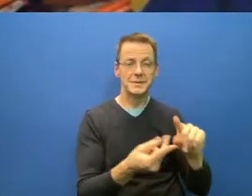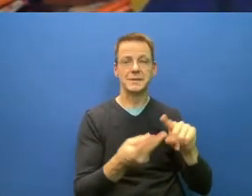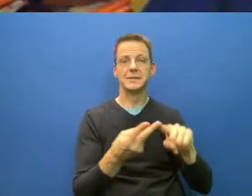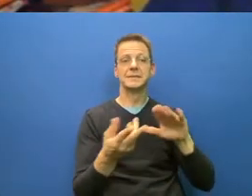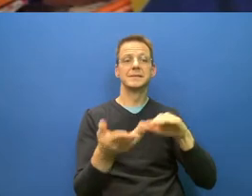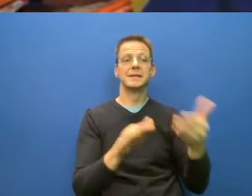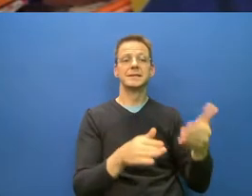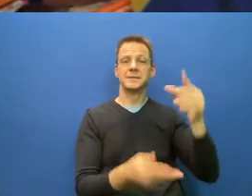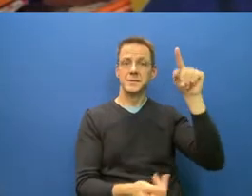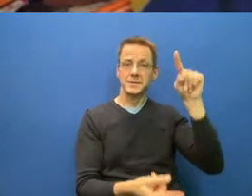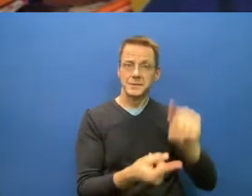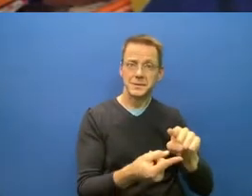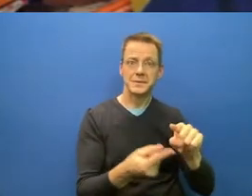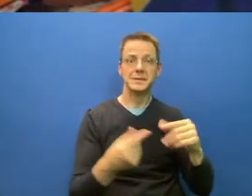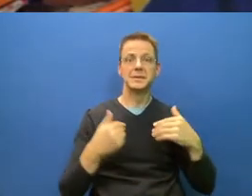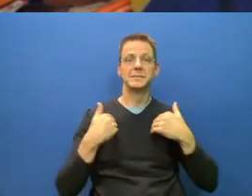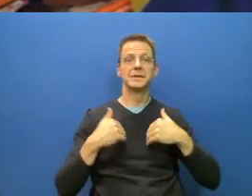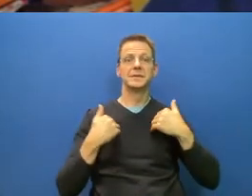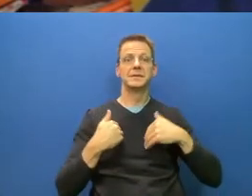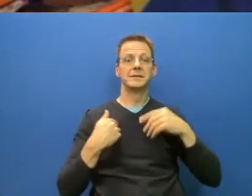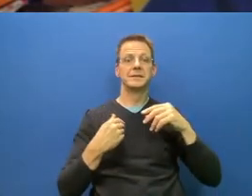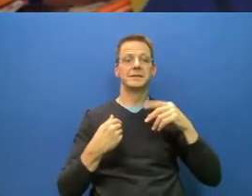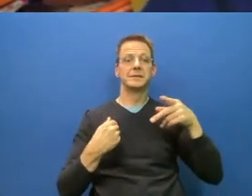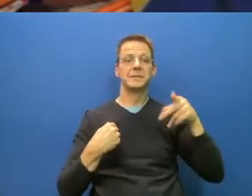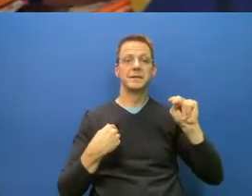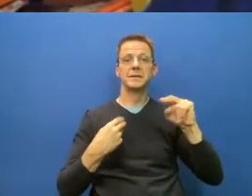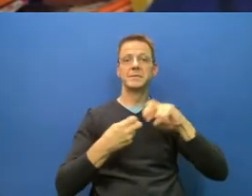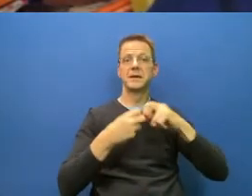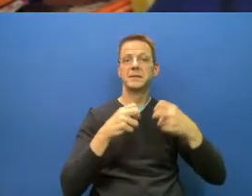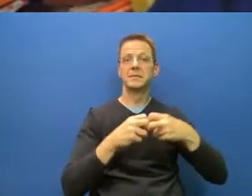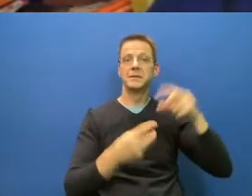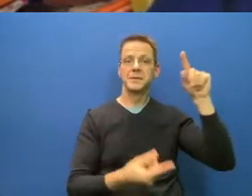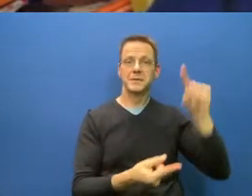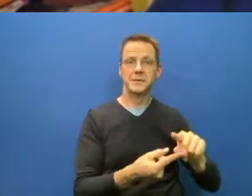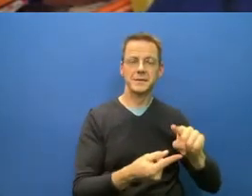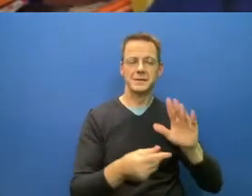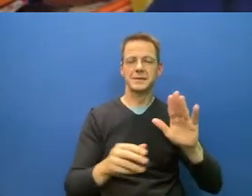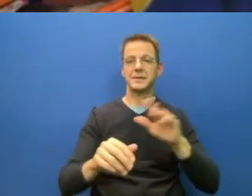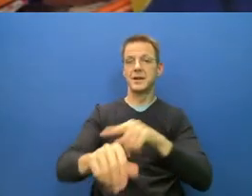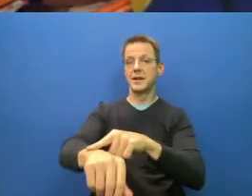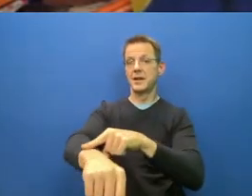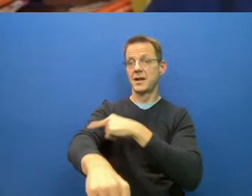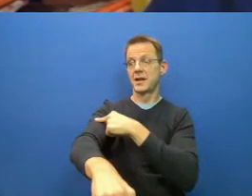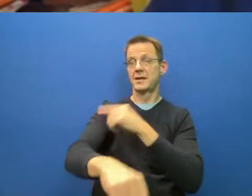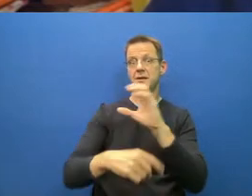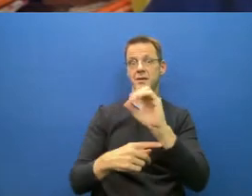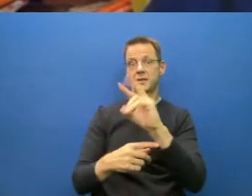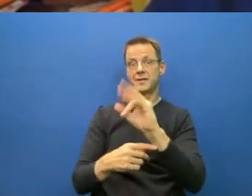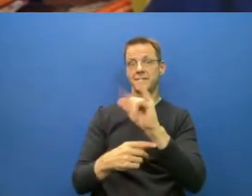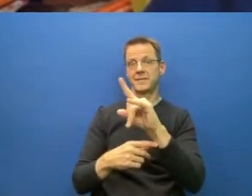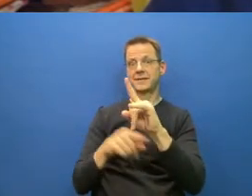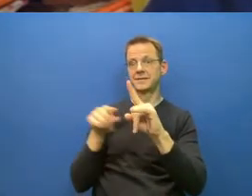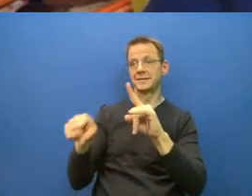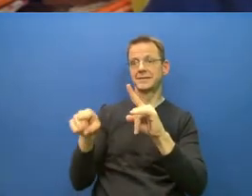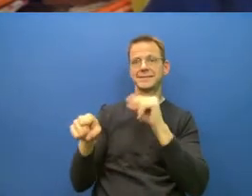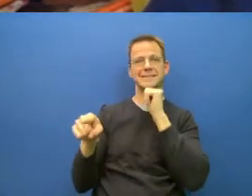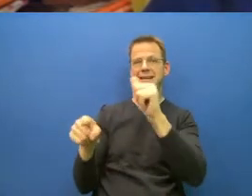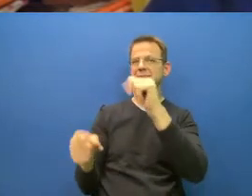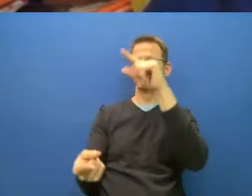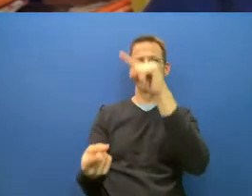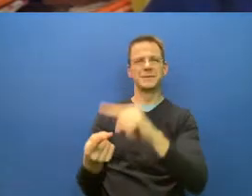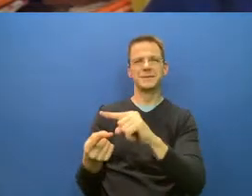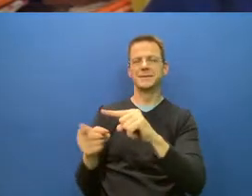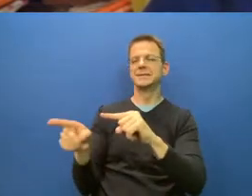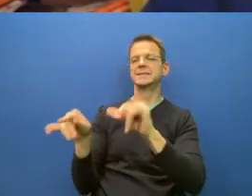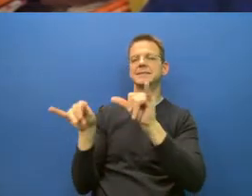when you were exposed to a breakthrough infection. The reassuring thing is that because of the vaccine, and especially after the third dose, the odds of getting a breakthrough